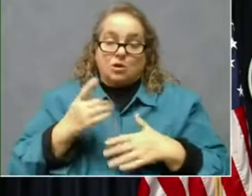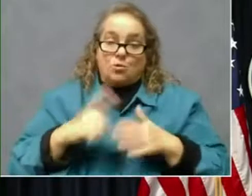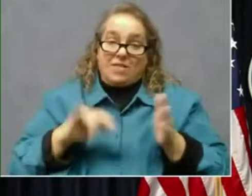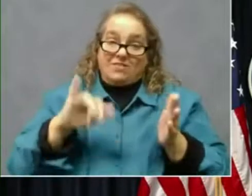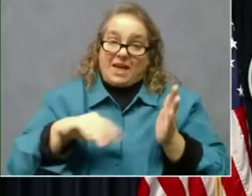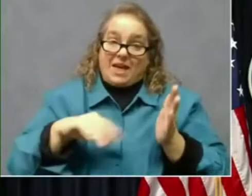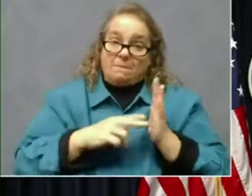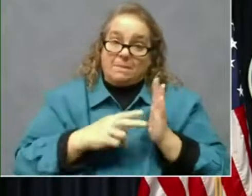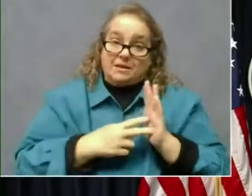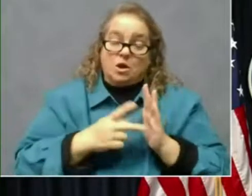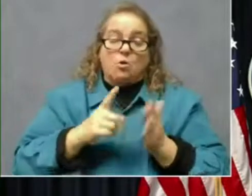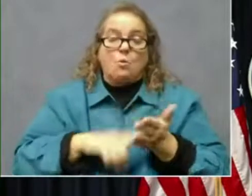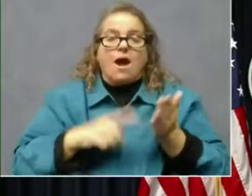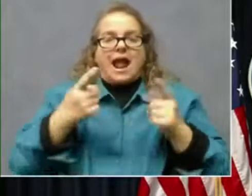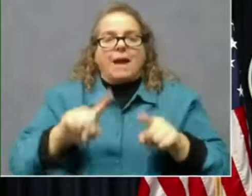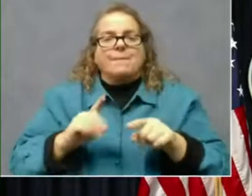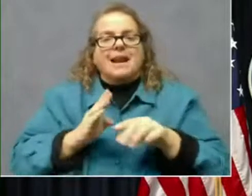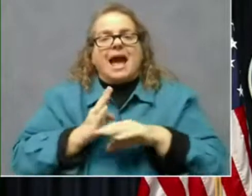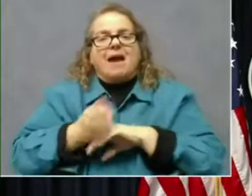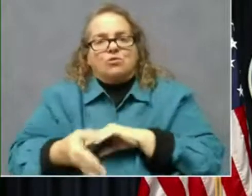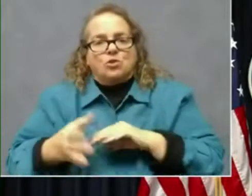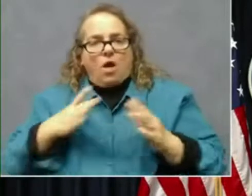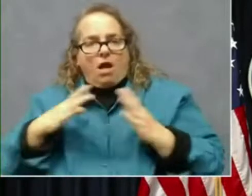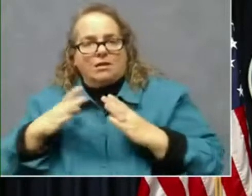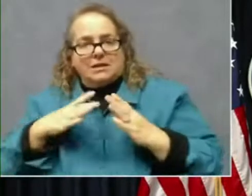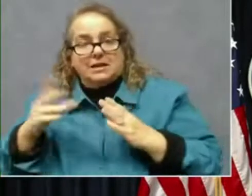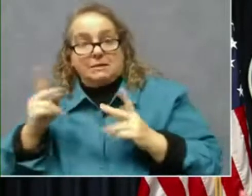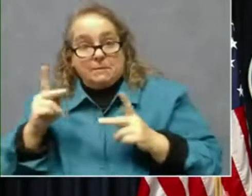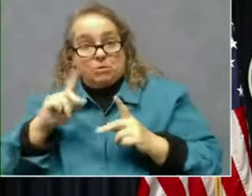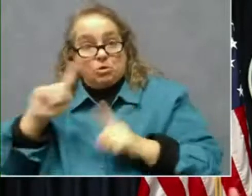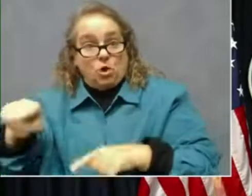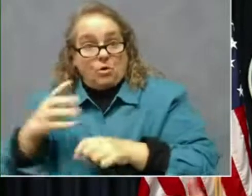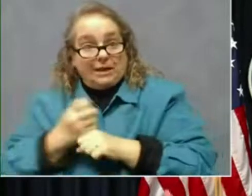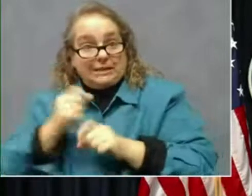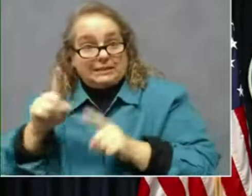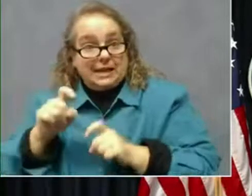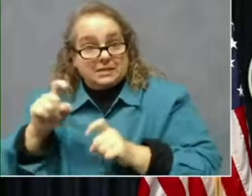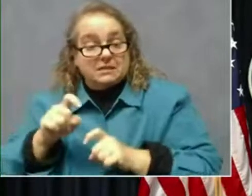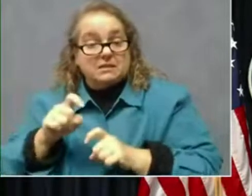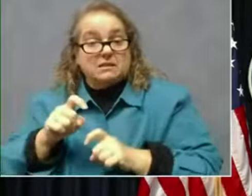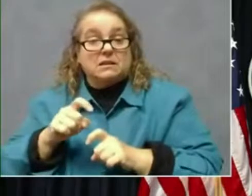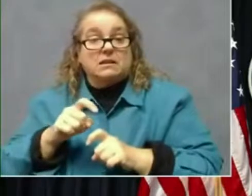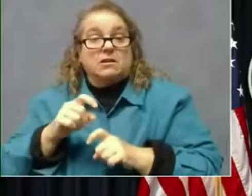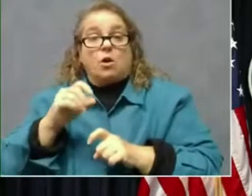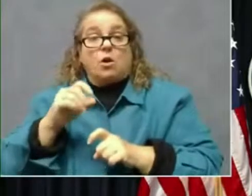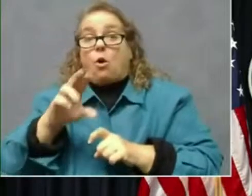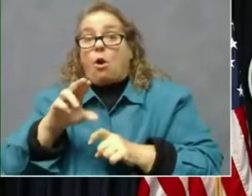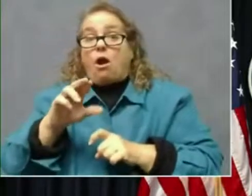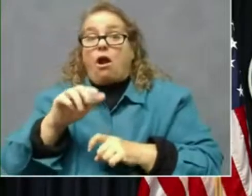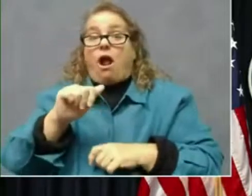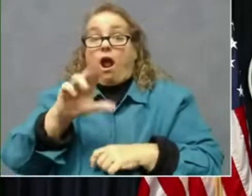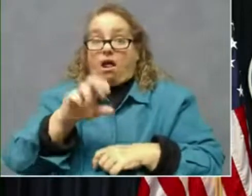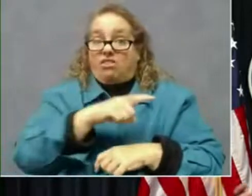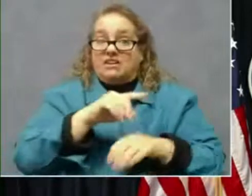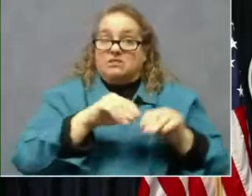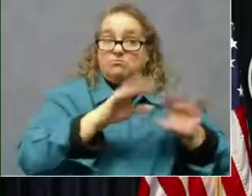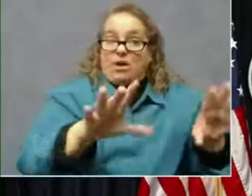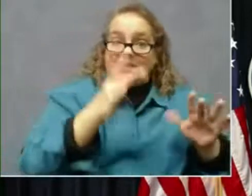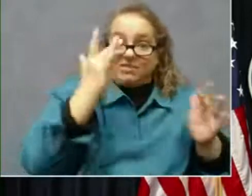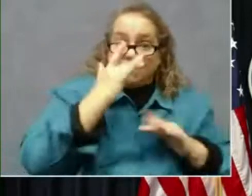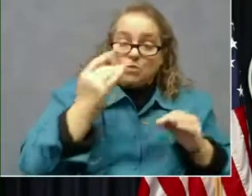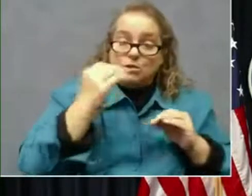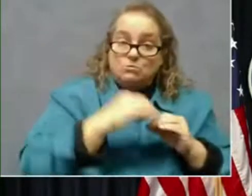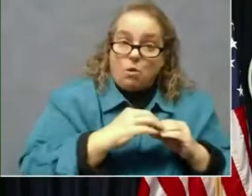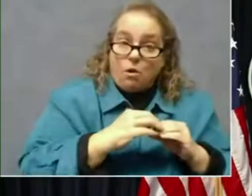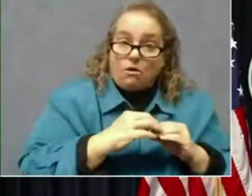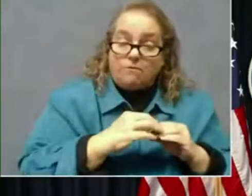after the holiday? You know, did people get tested? Are they getting tested? Or are they going out and spreading the virus even more? Are they going to